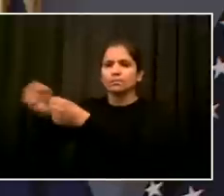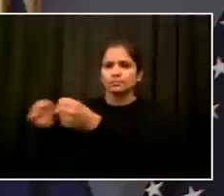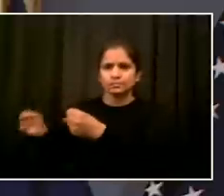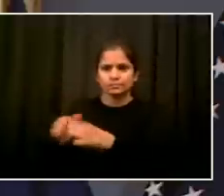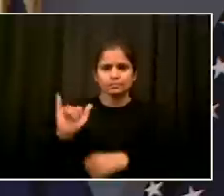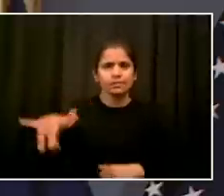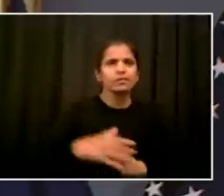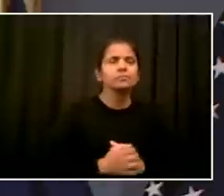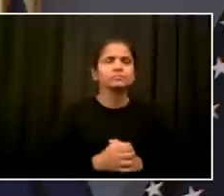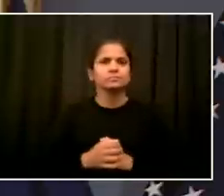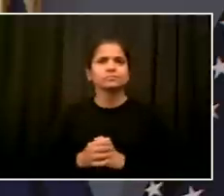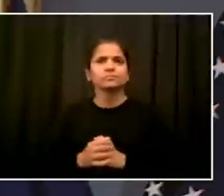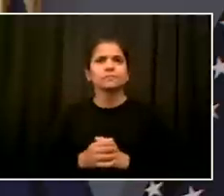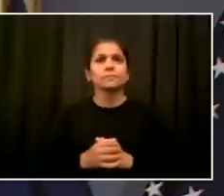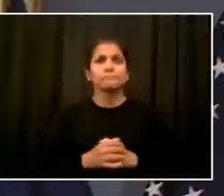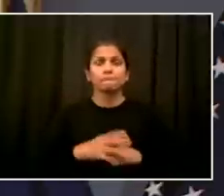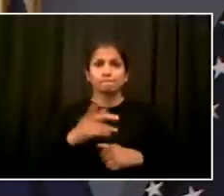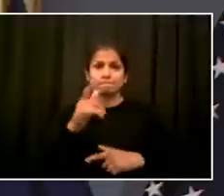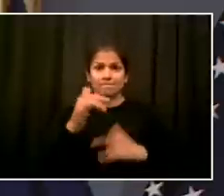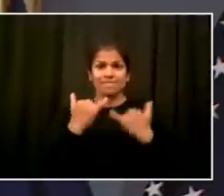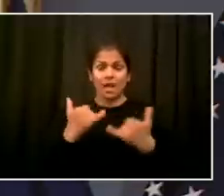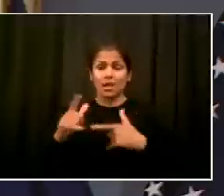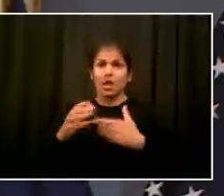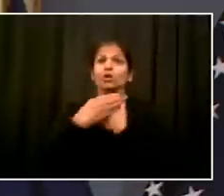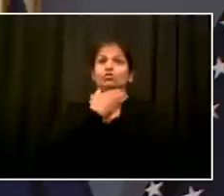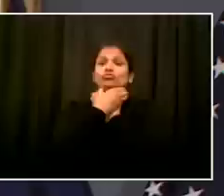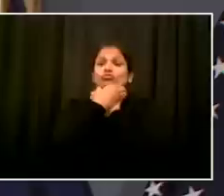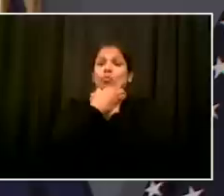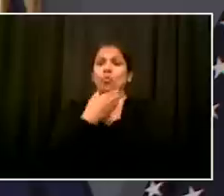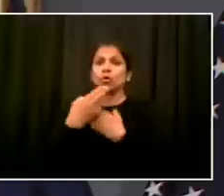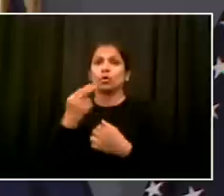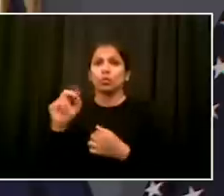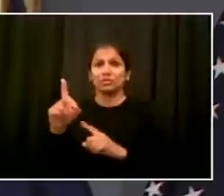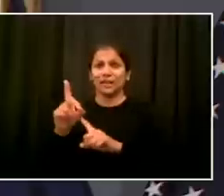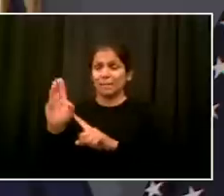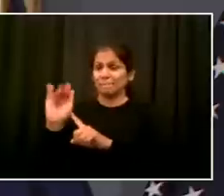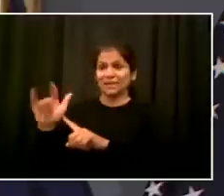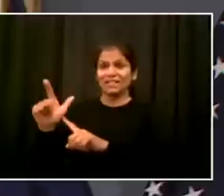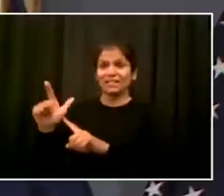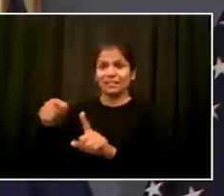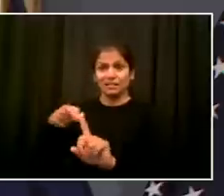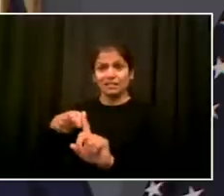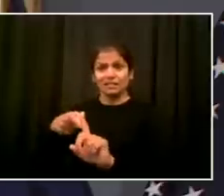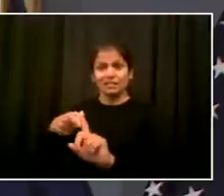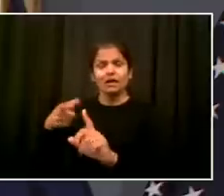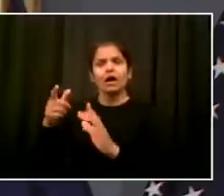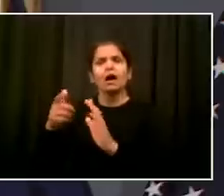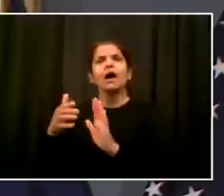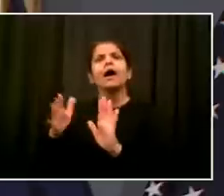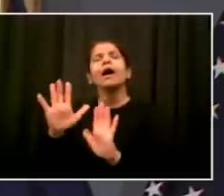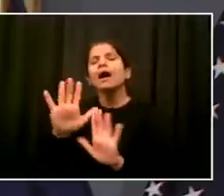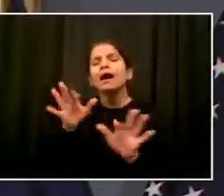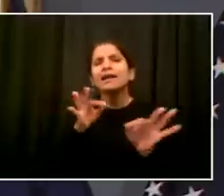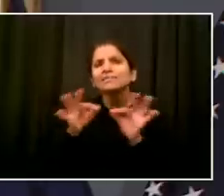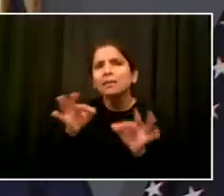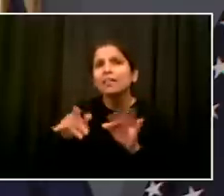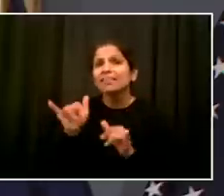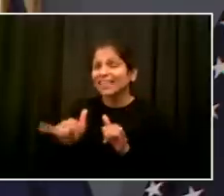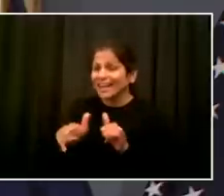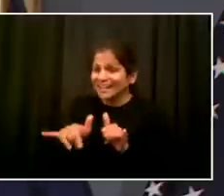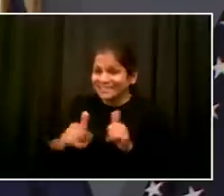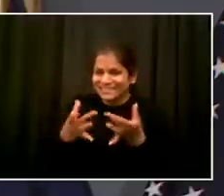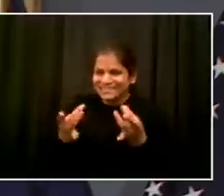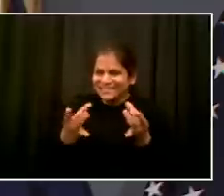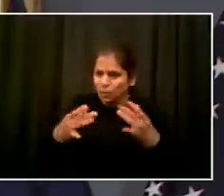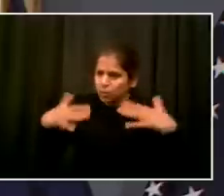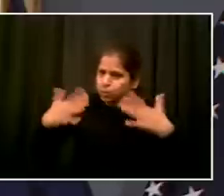to be a recognition of the problem of an officer in a life and death situation. That has to be addressed. I think